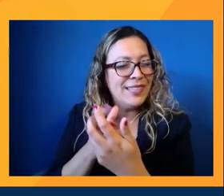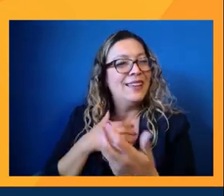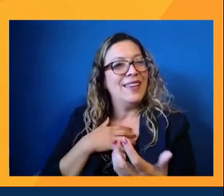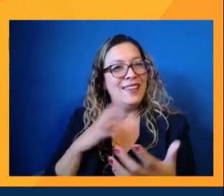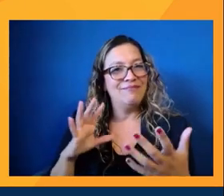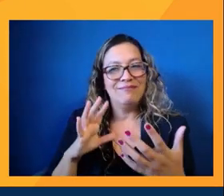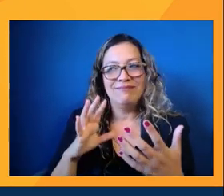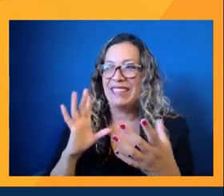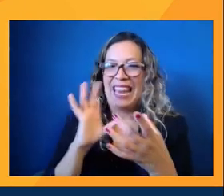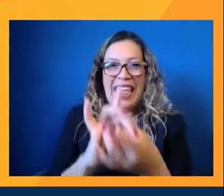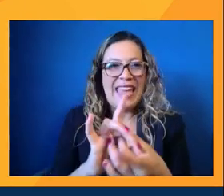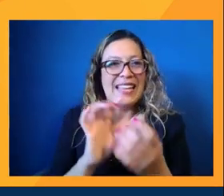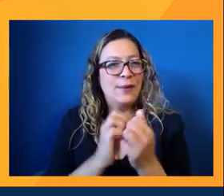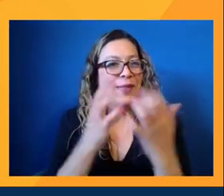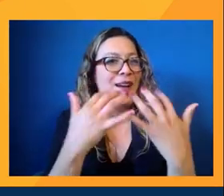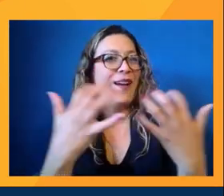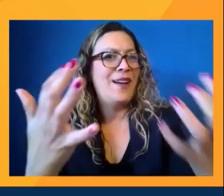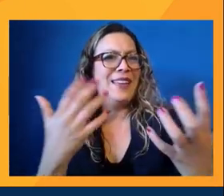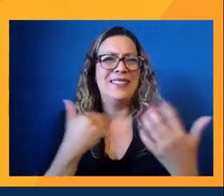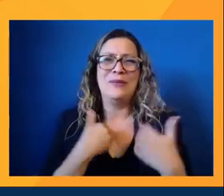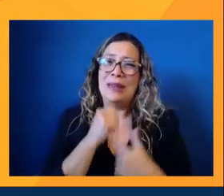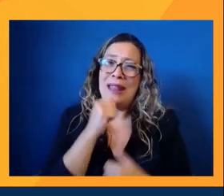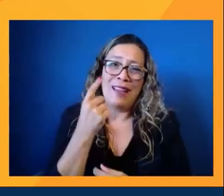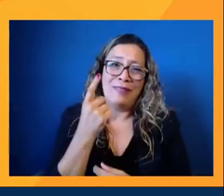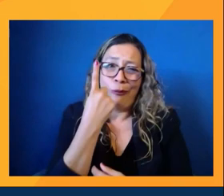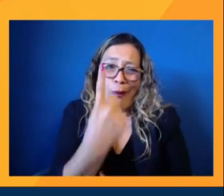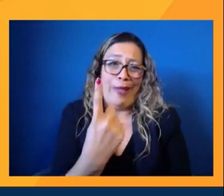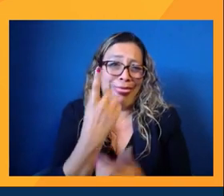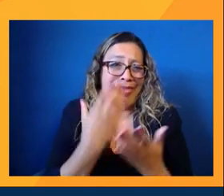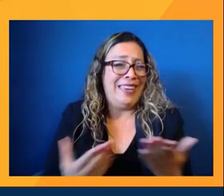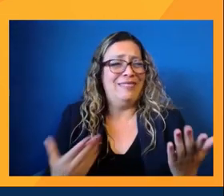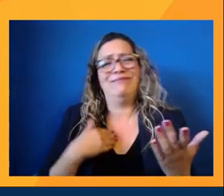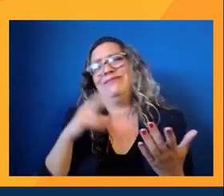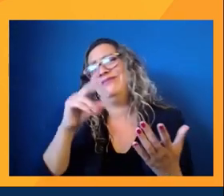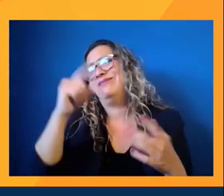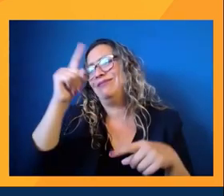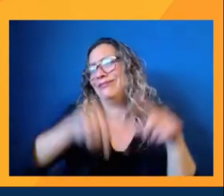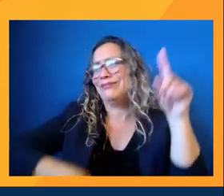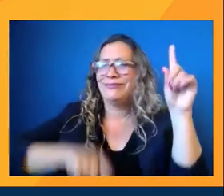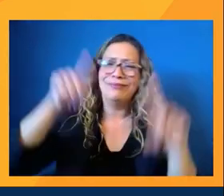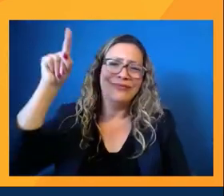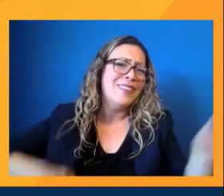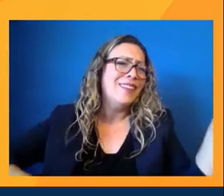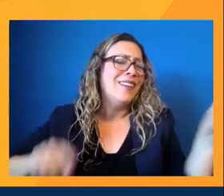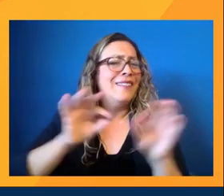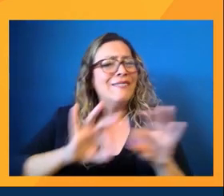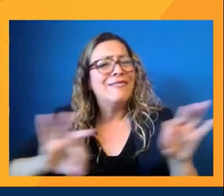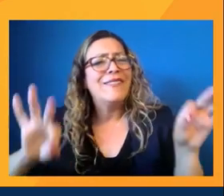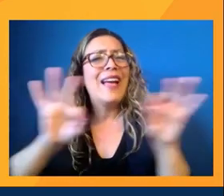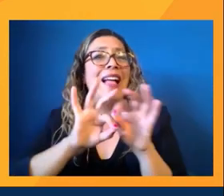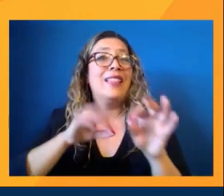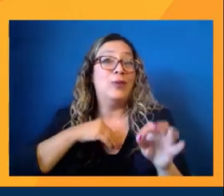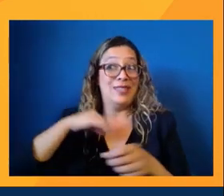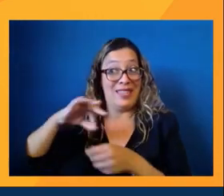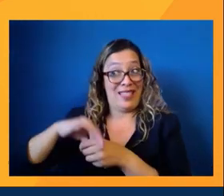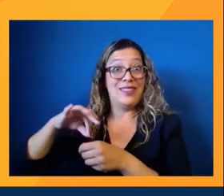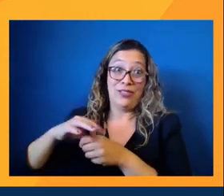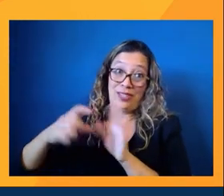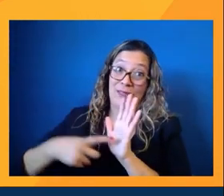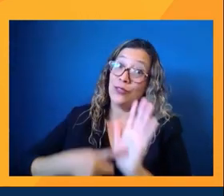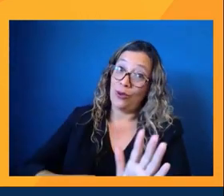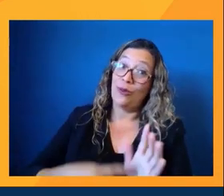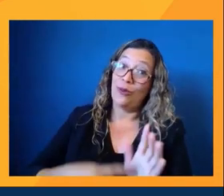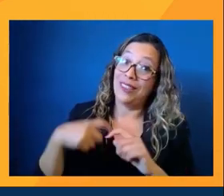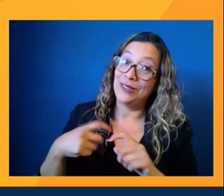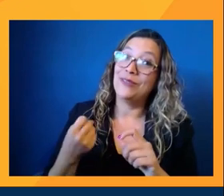not a homogenized audience. We come from all kinds of different places. We have all kinds of different values as well. Elections have proven that. We've seen it. So what